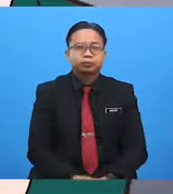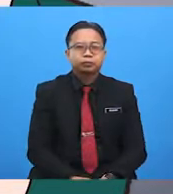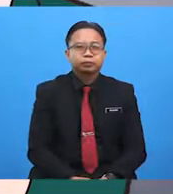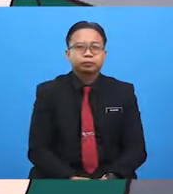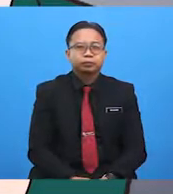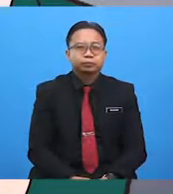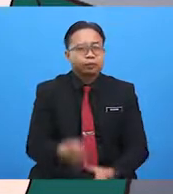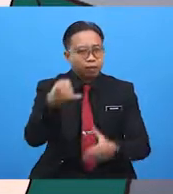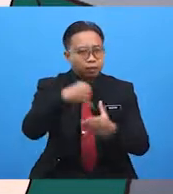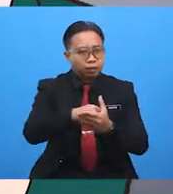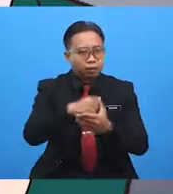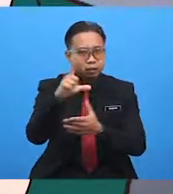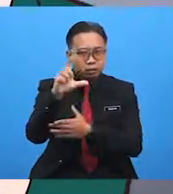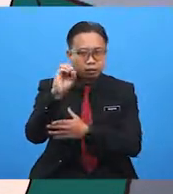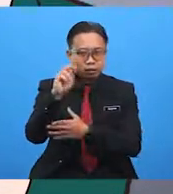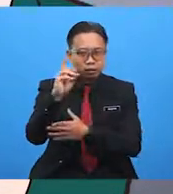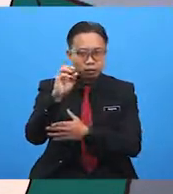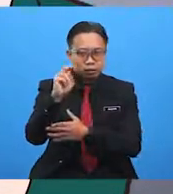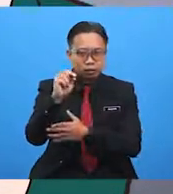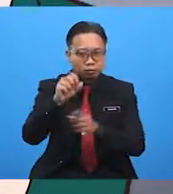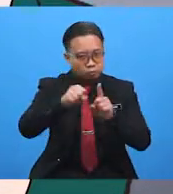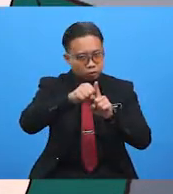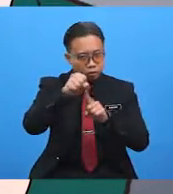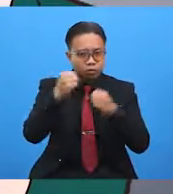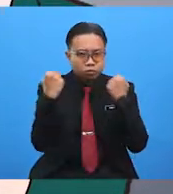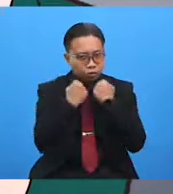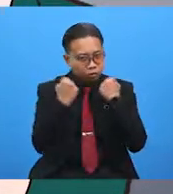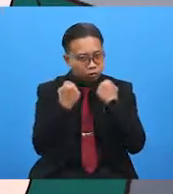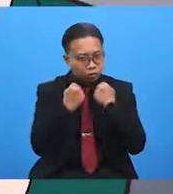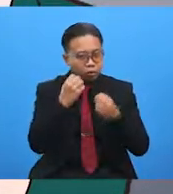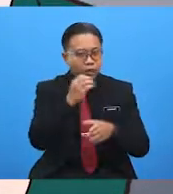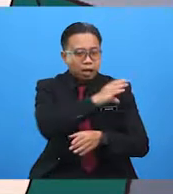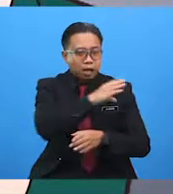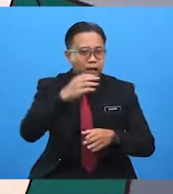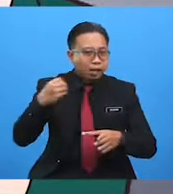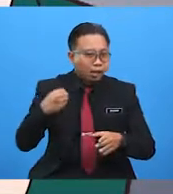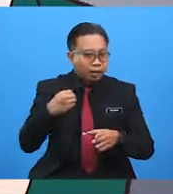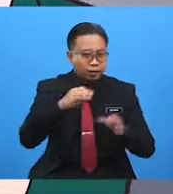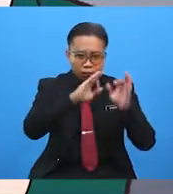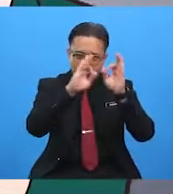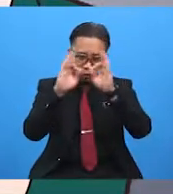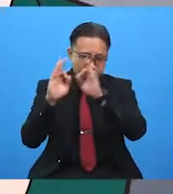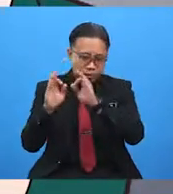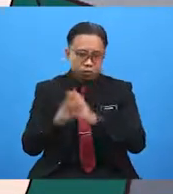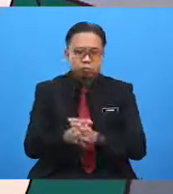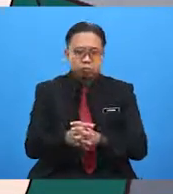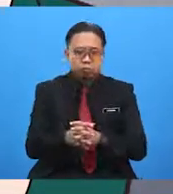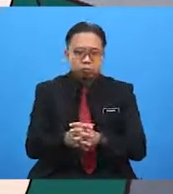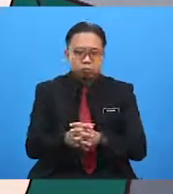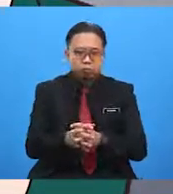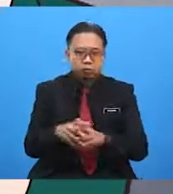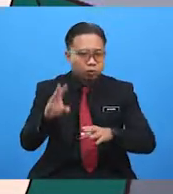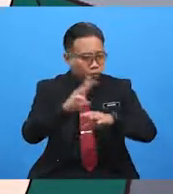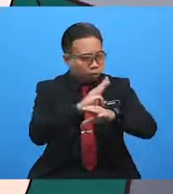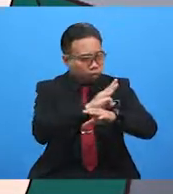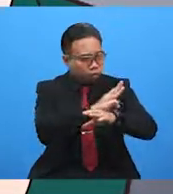In London, The temperature is so cold and foggy. It will be very windy.